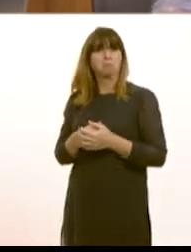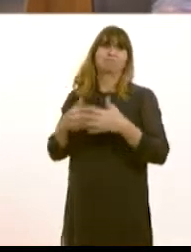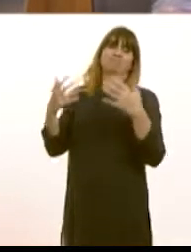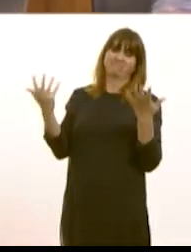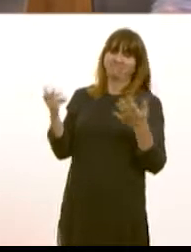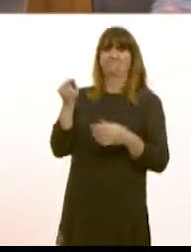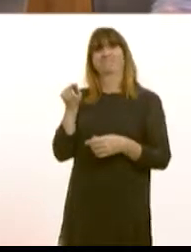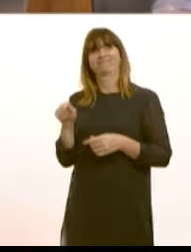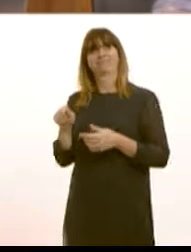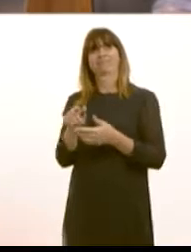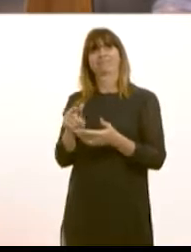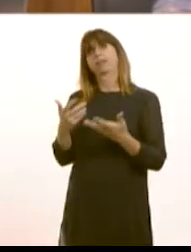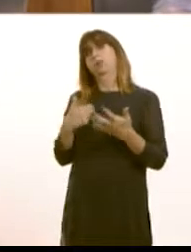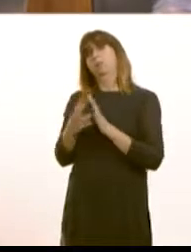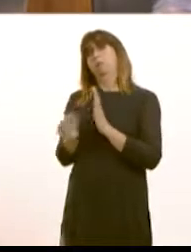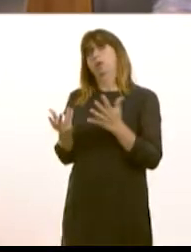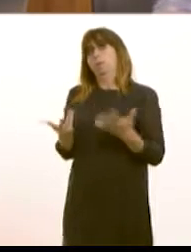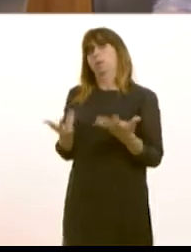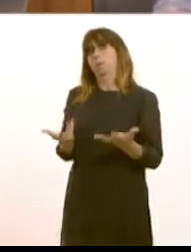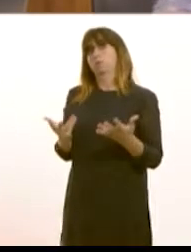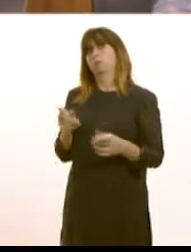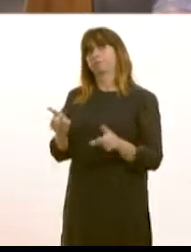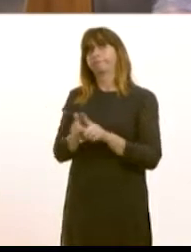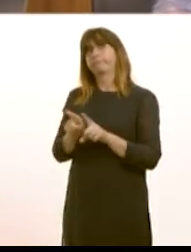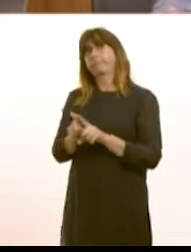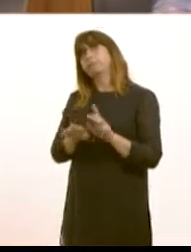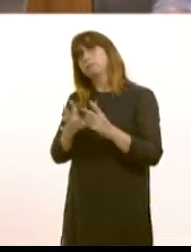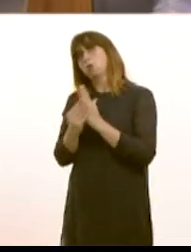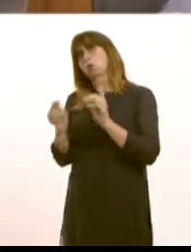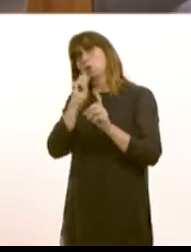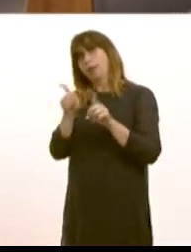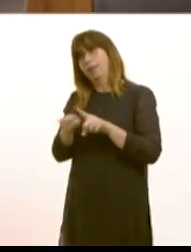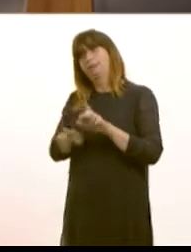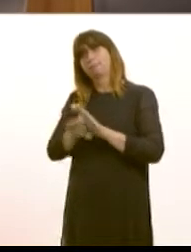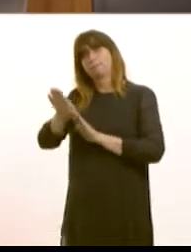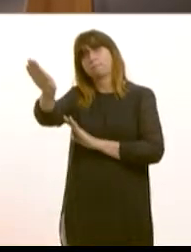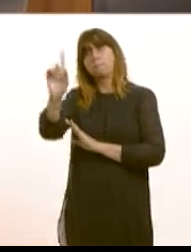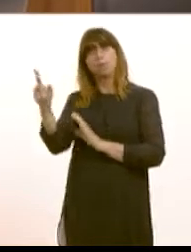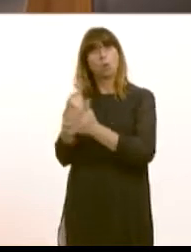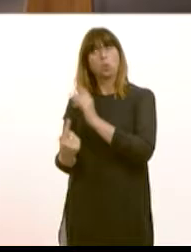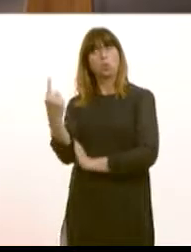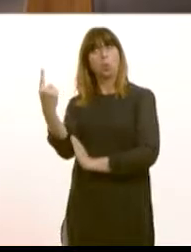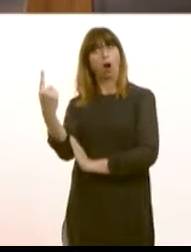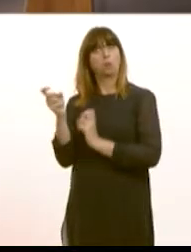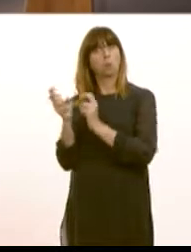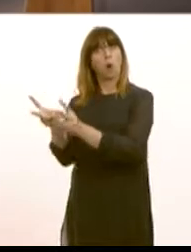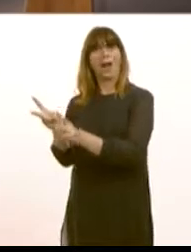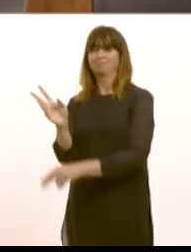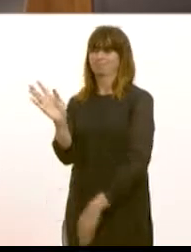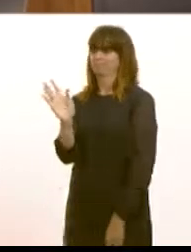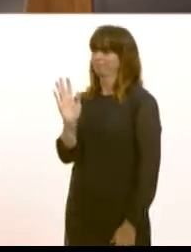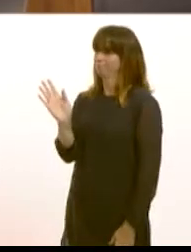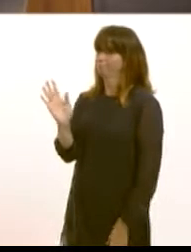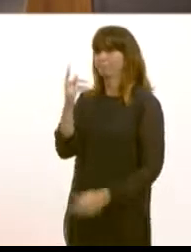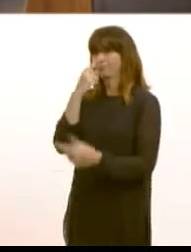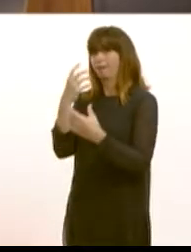course, is the current model and, of course, it could be the future model. I don't believe that it is the sole model that you